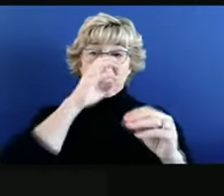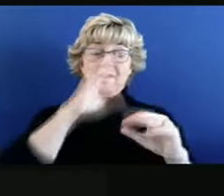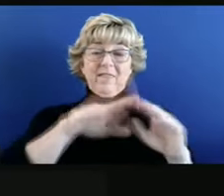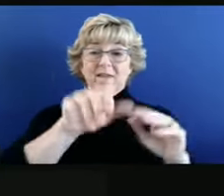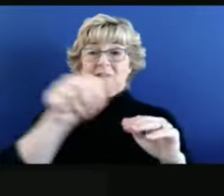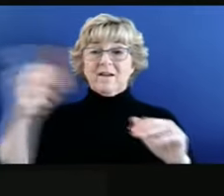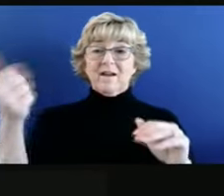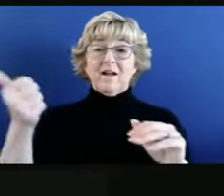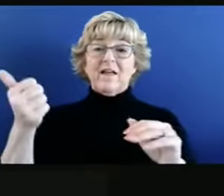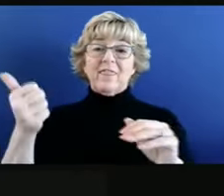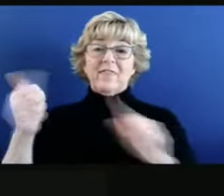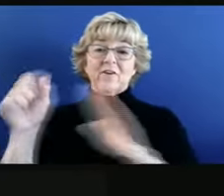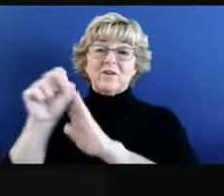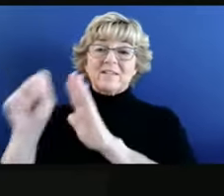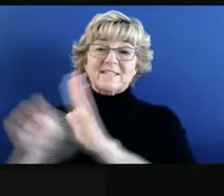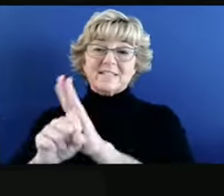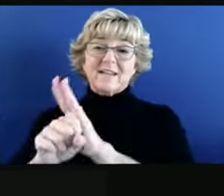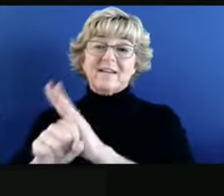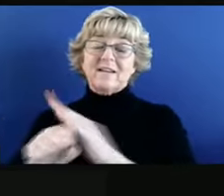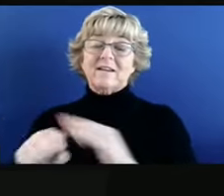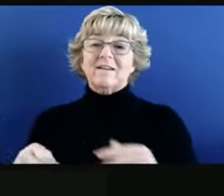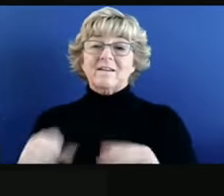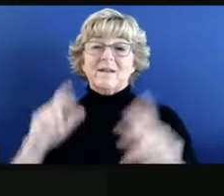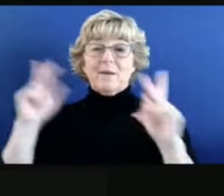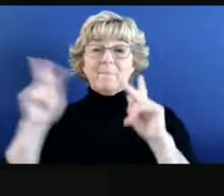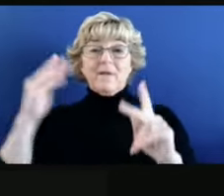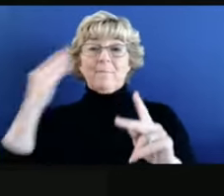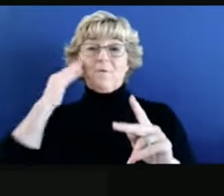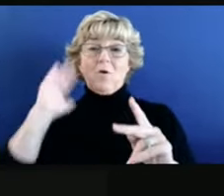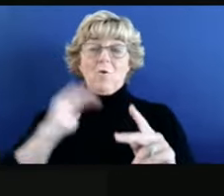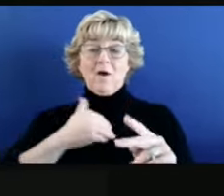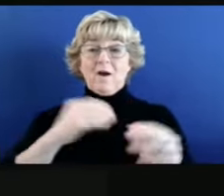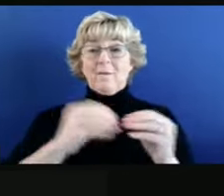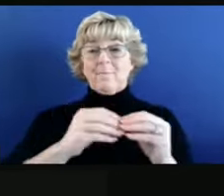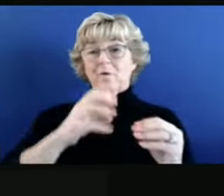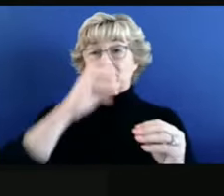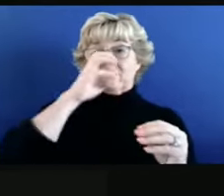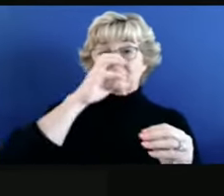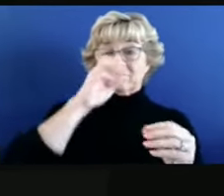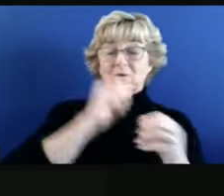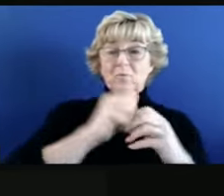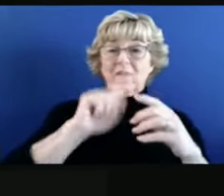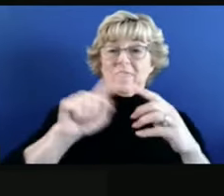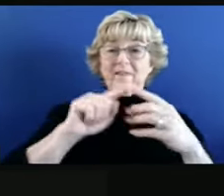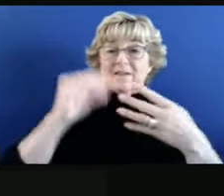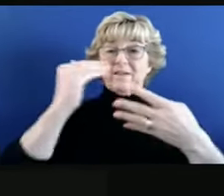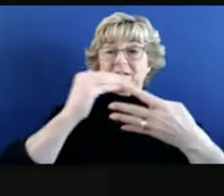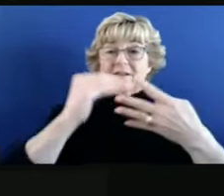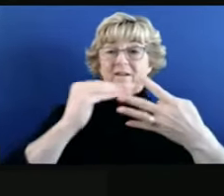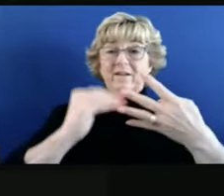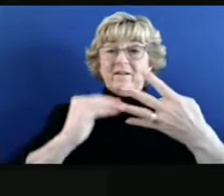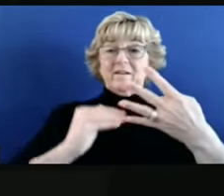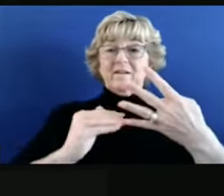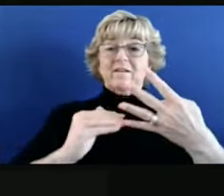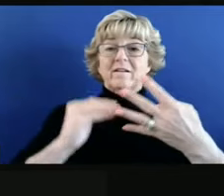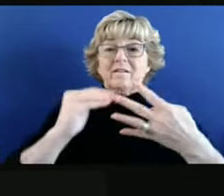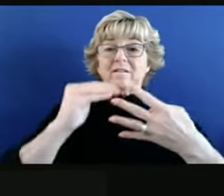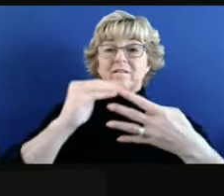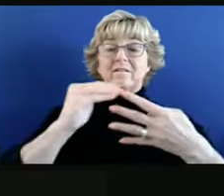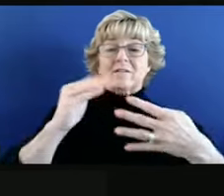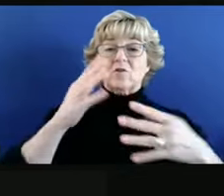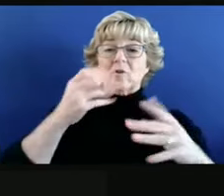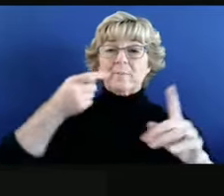we've socialized our blueprint. People are familiar with our tiers, and they can understand how we continue to use them to be